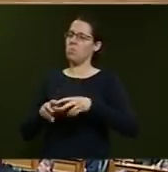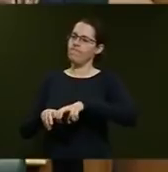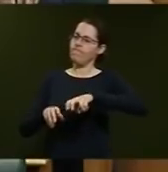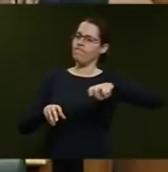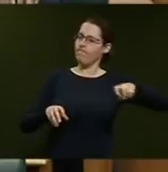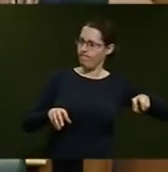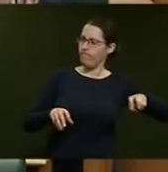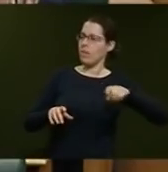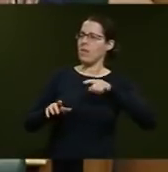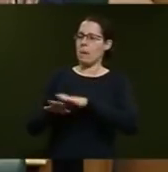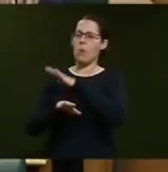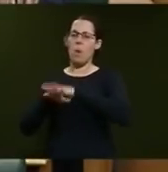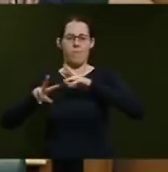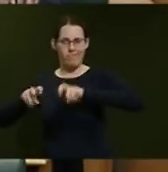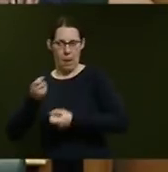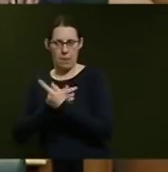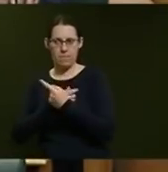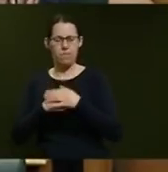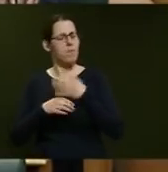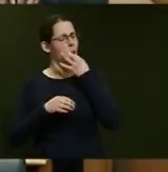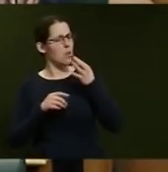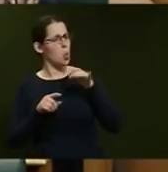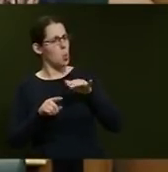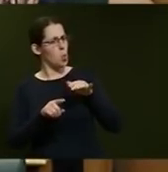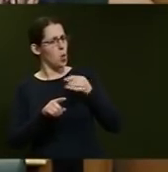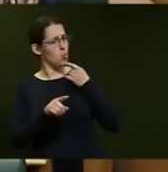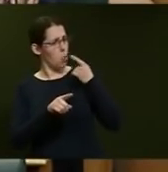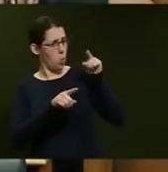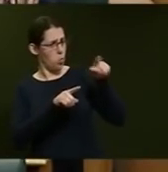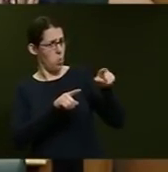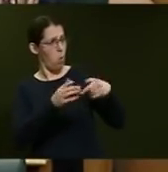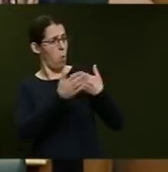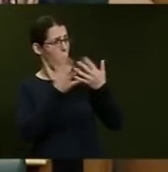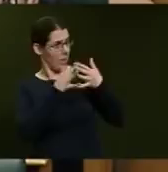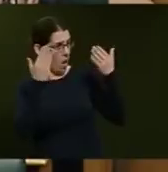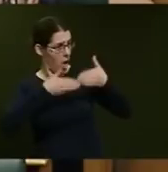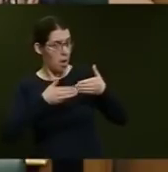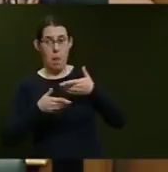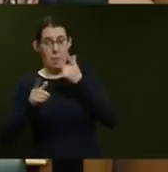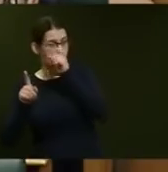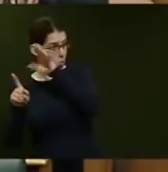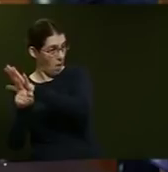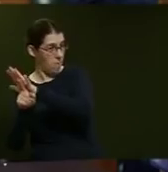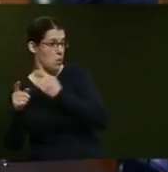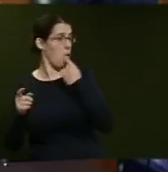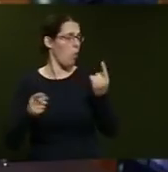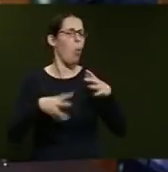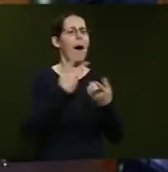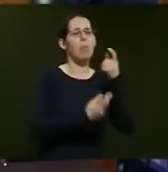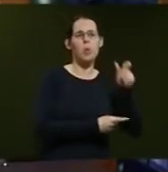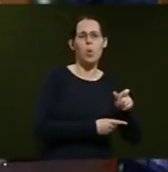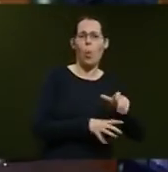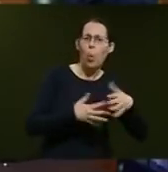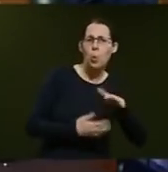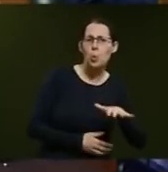Who told her on Wednesday night? Was it the Minister herself or someone else? And if so, who? Mr Speaker, I